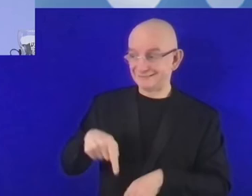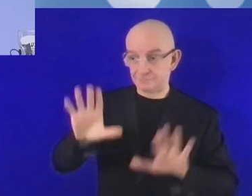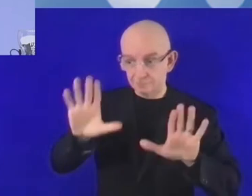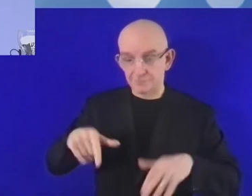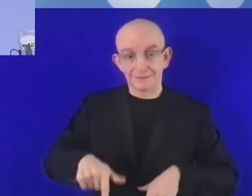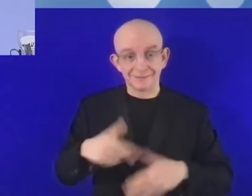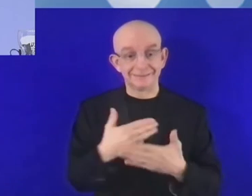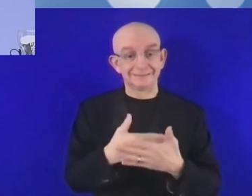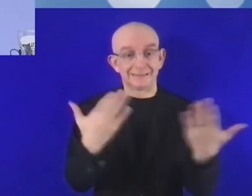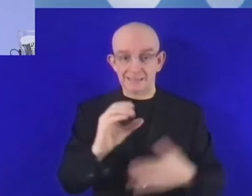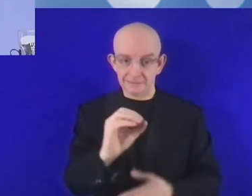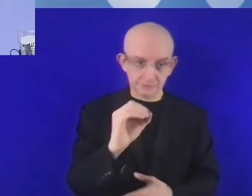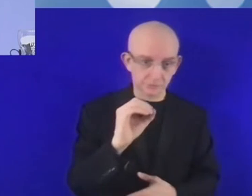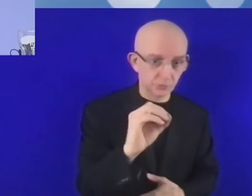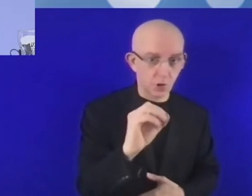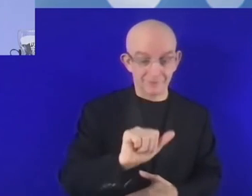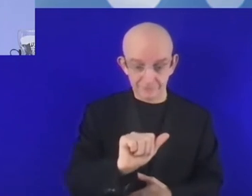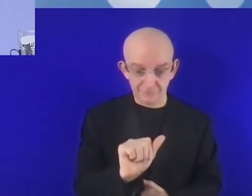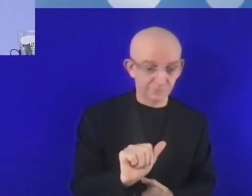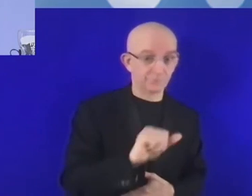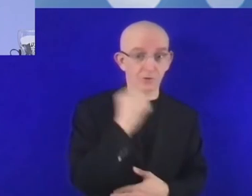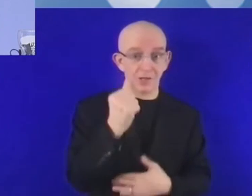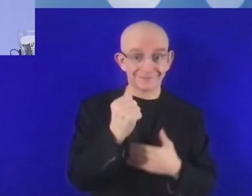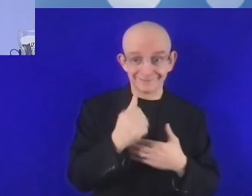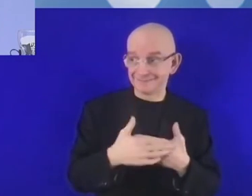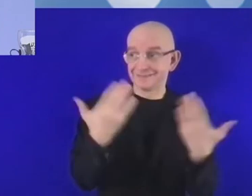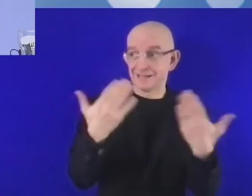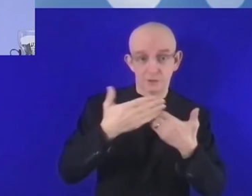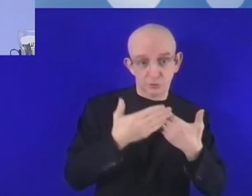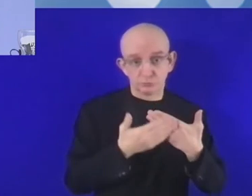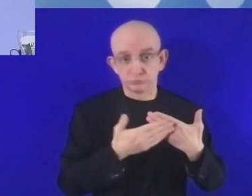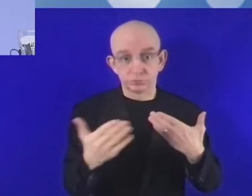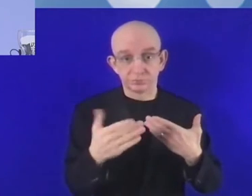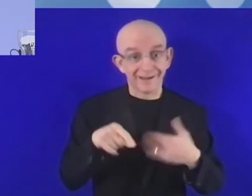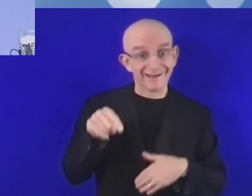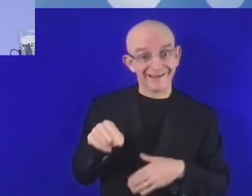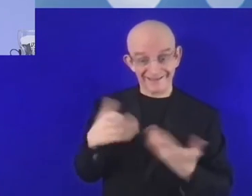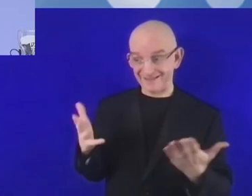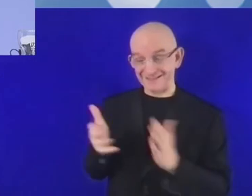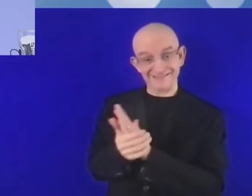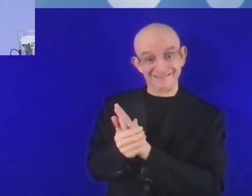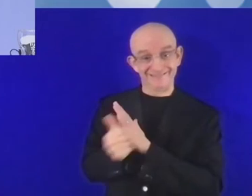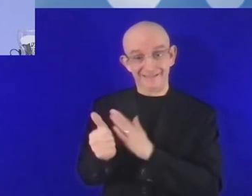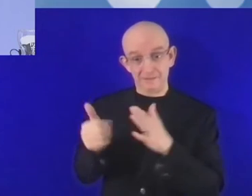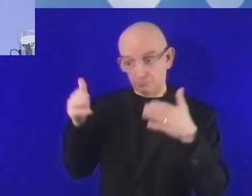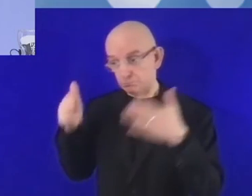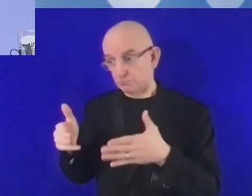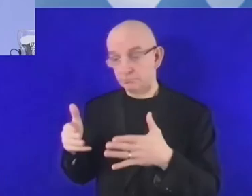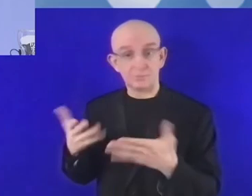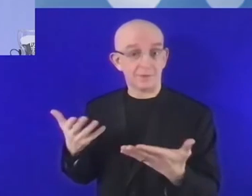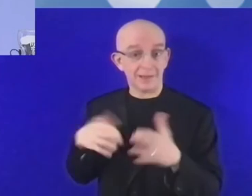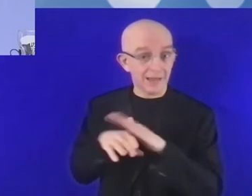question of affordability. And so, SMEs might find that the cost of using the